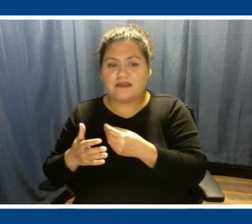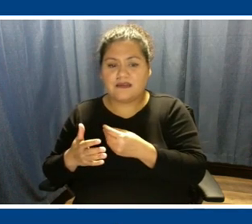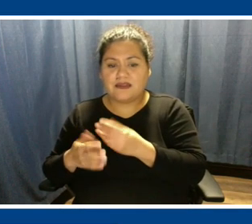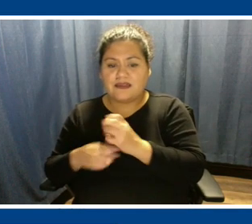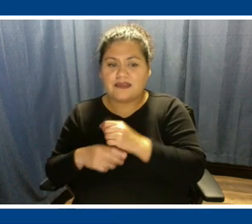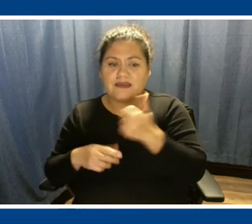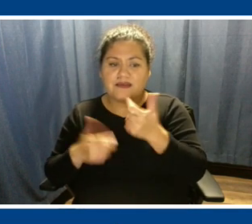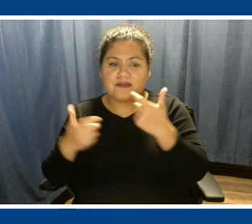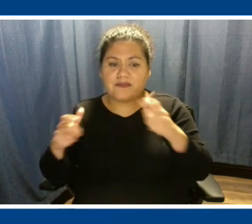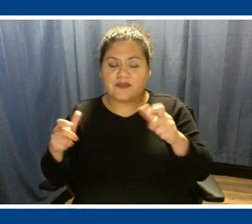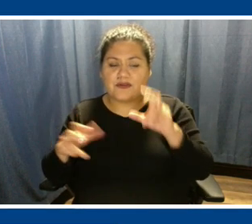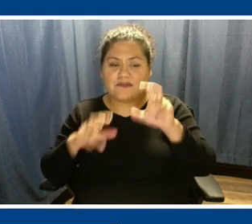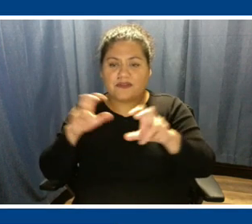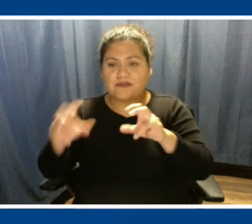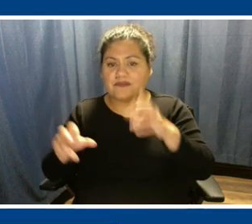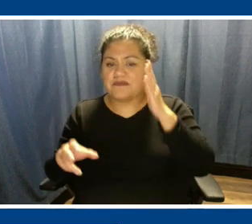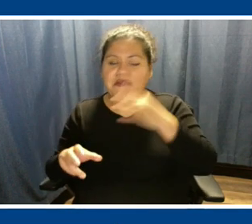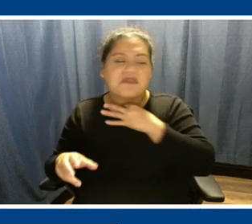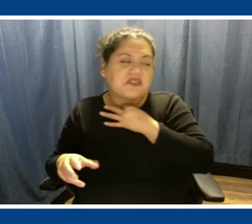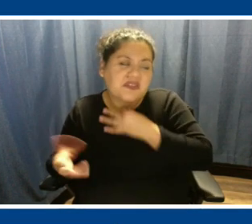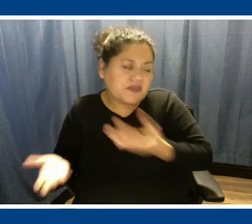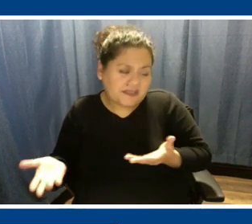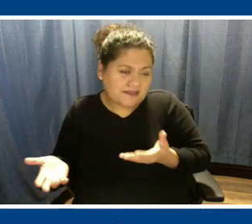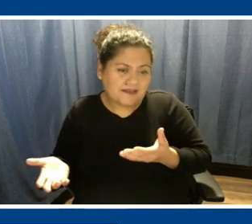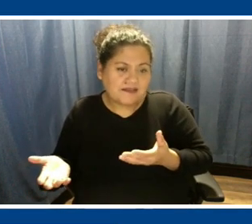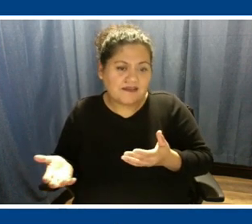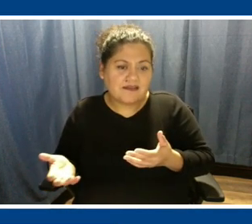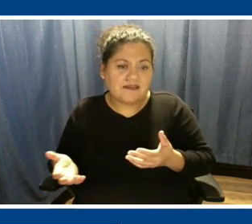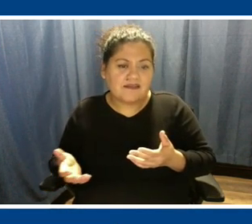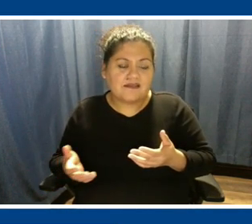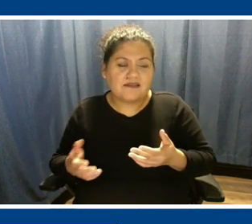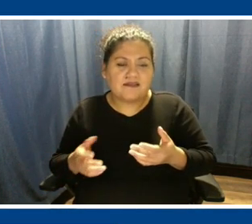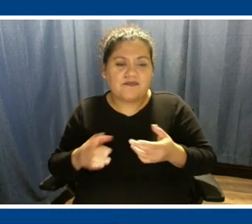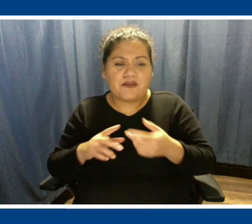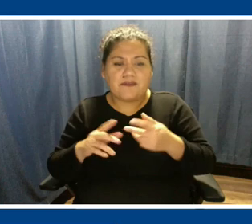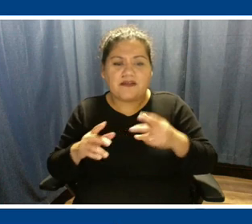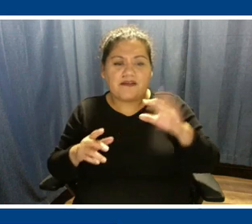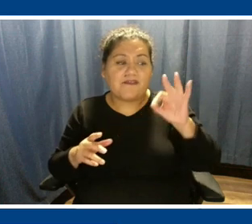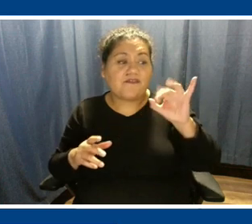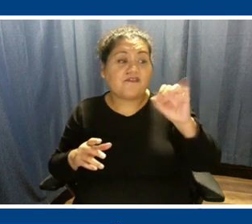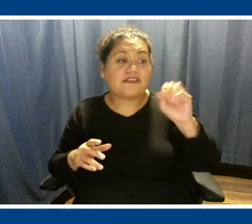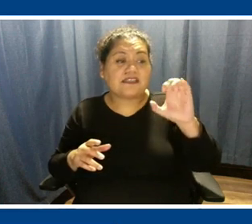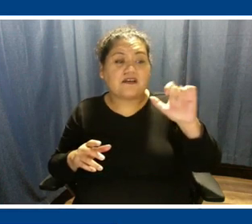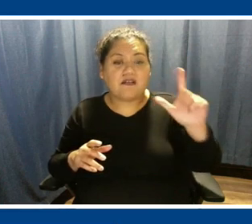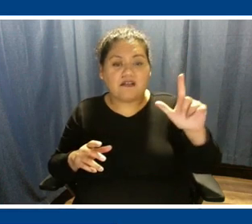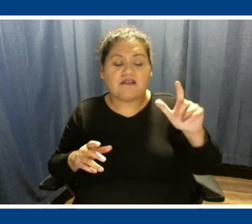investment down the road? I'm just curious on from a fiscal perspective or maybe it's more on the.